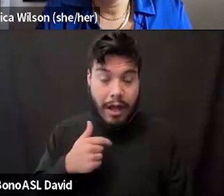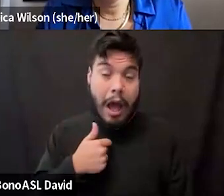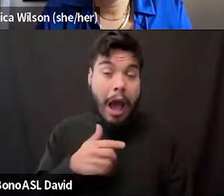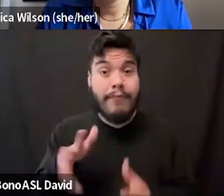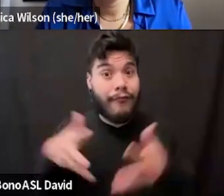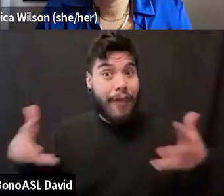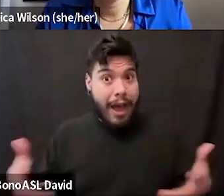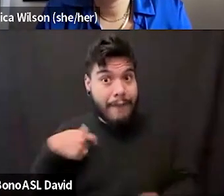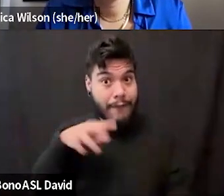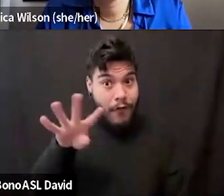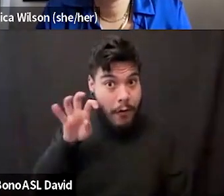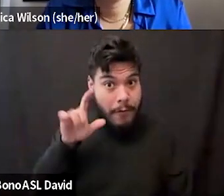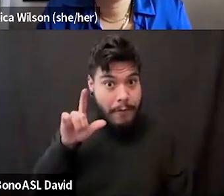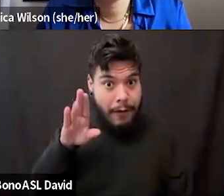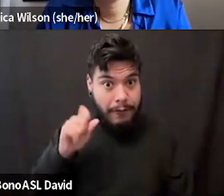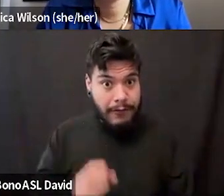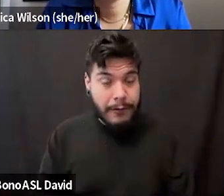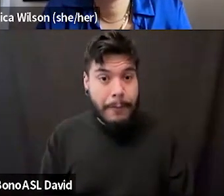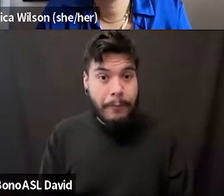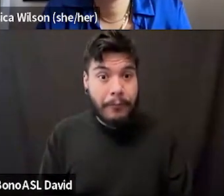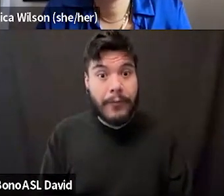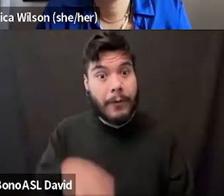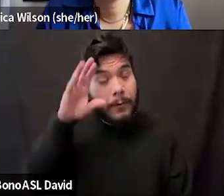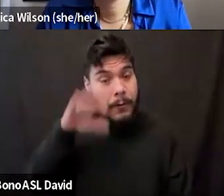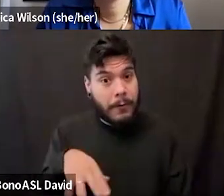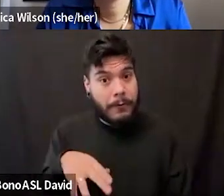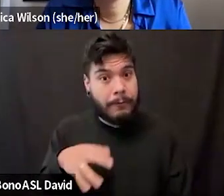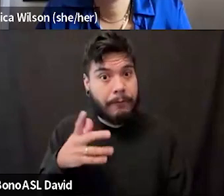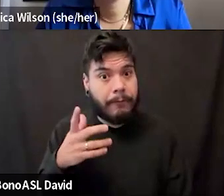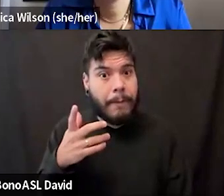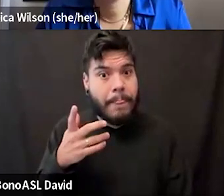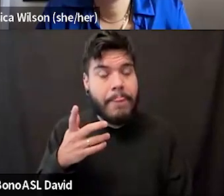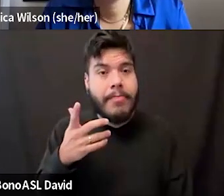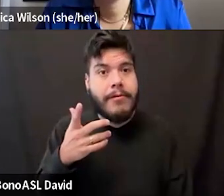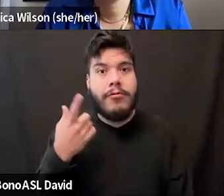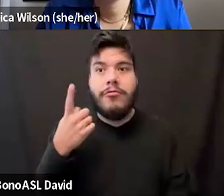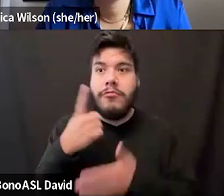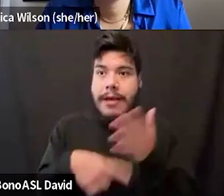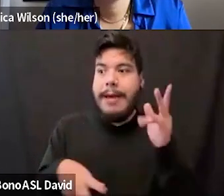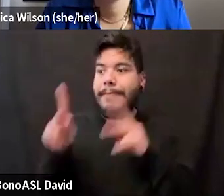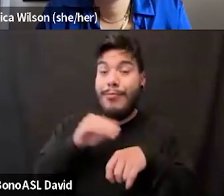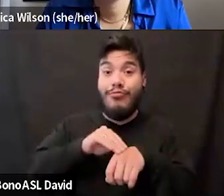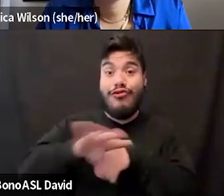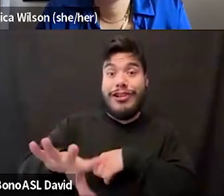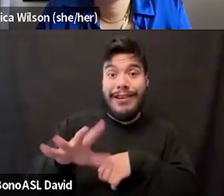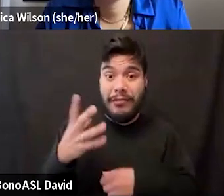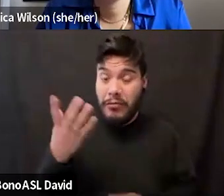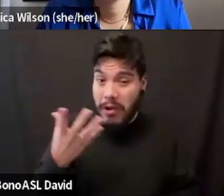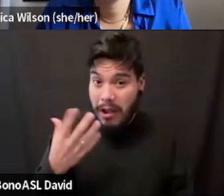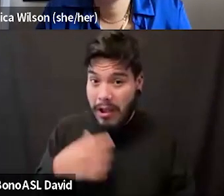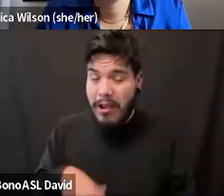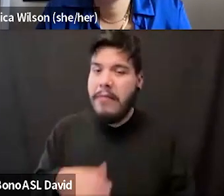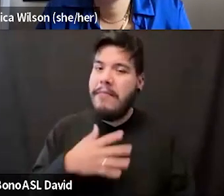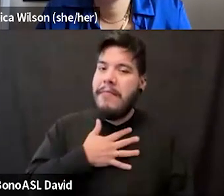I'm 400 pounds. And, you know, what I think people sometimes project onto me is my agility.